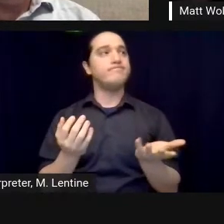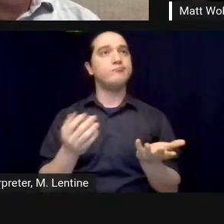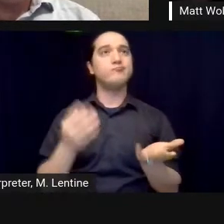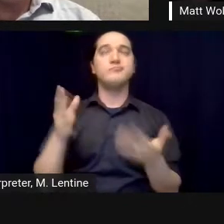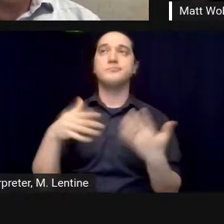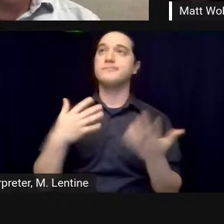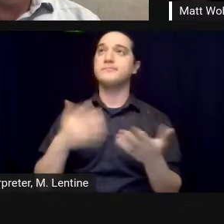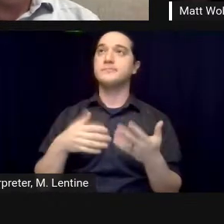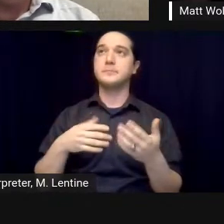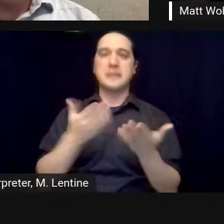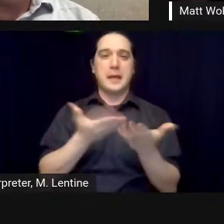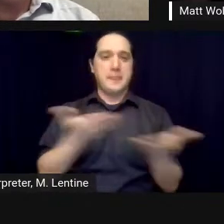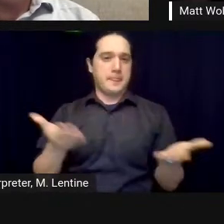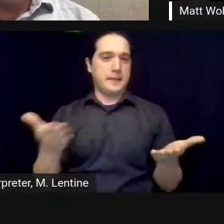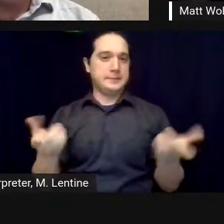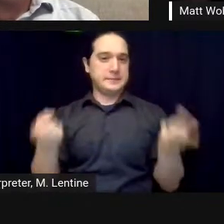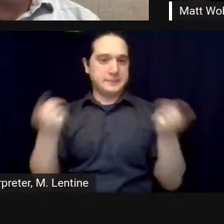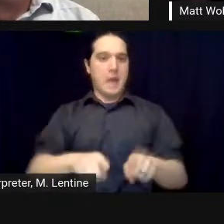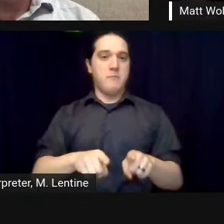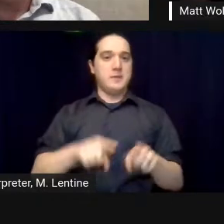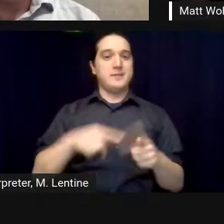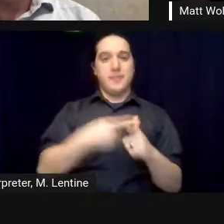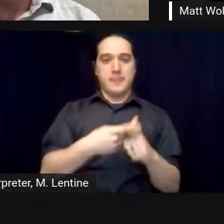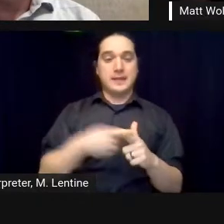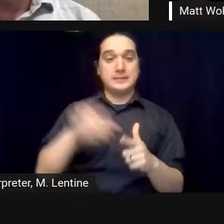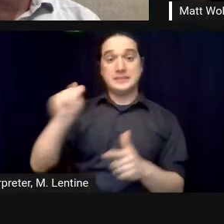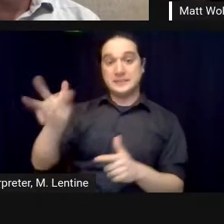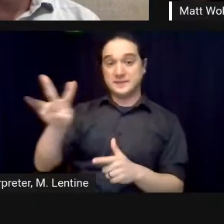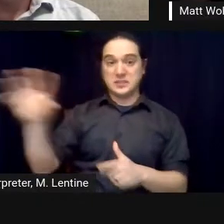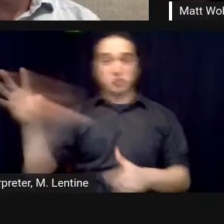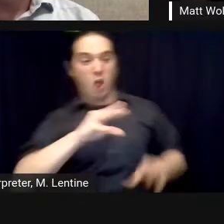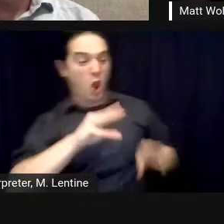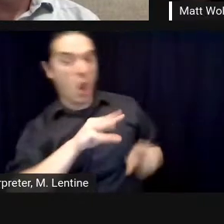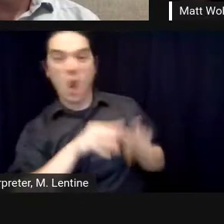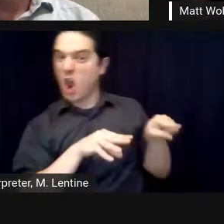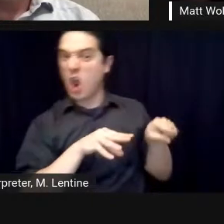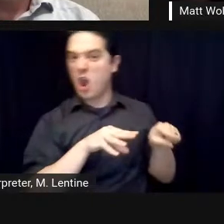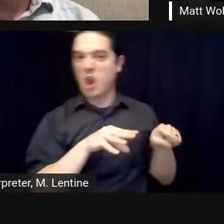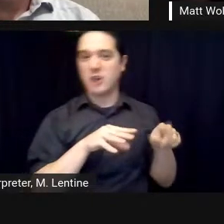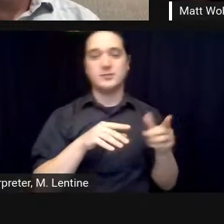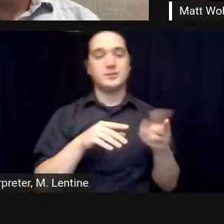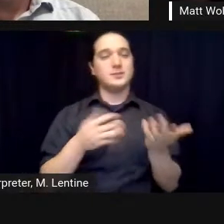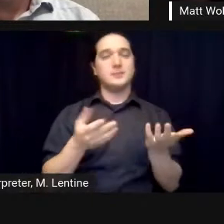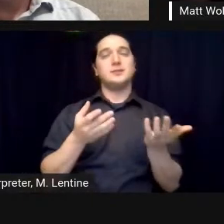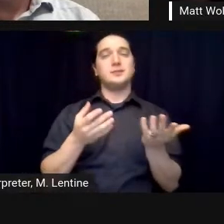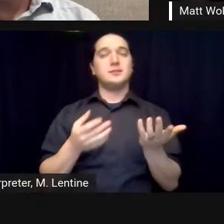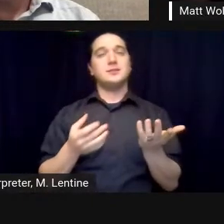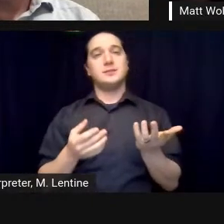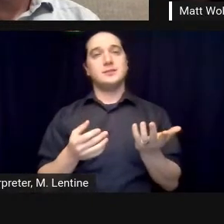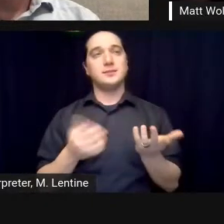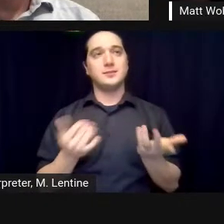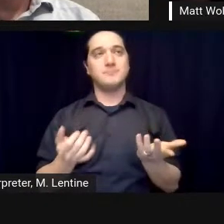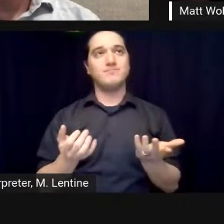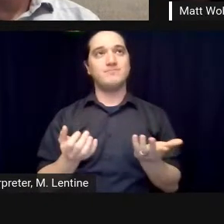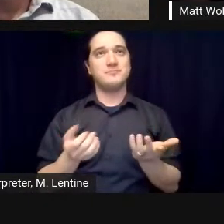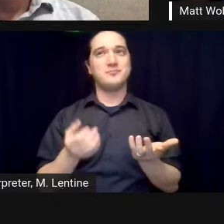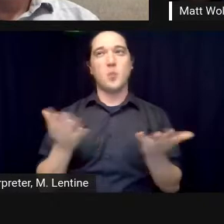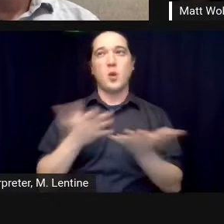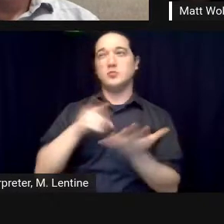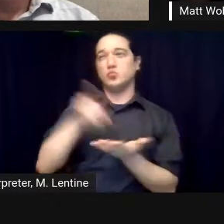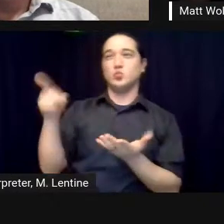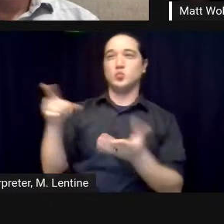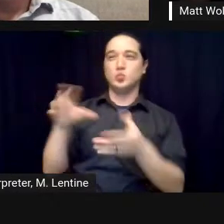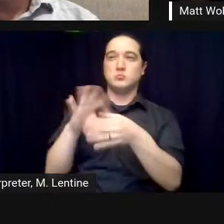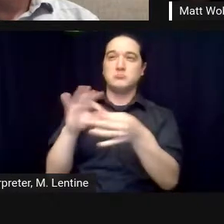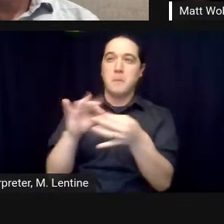into pulpiness in the way that that media covered things stacy you might have yeah i mean i think it was